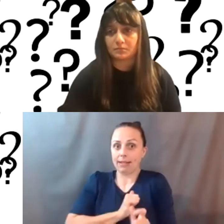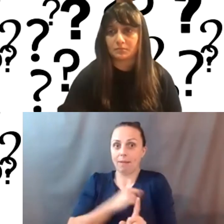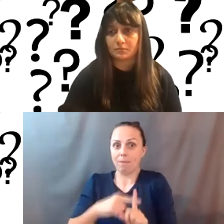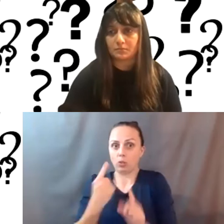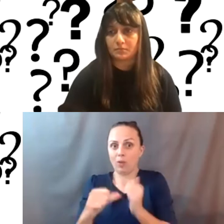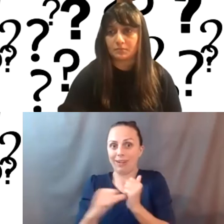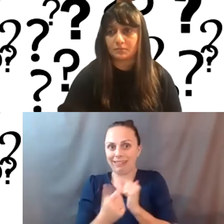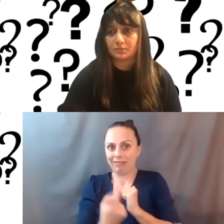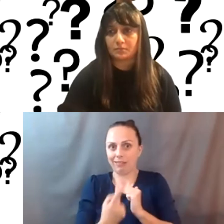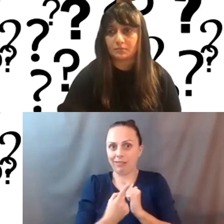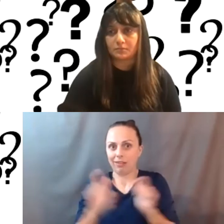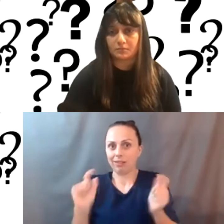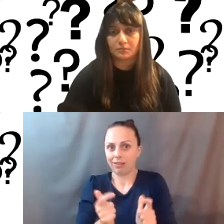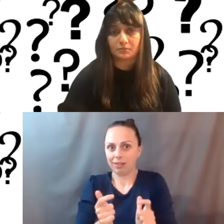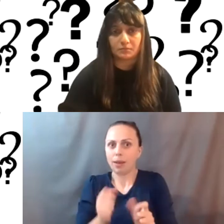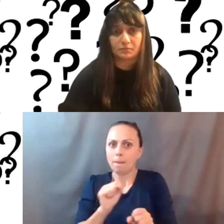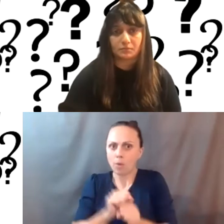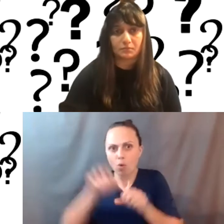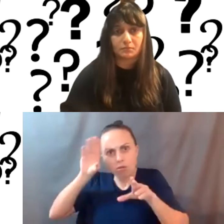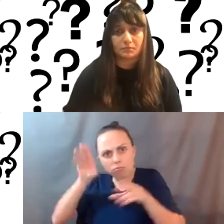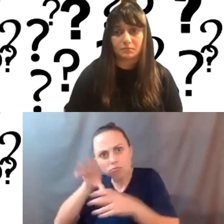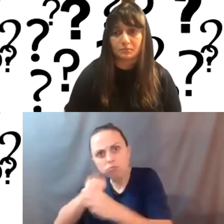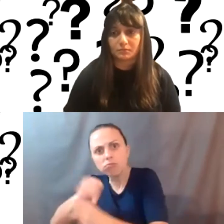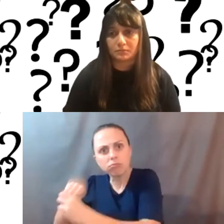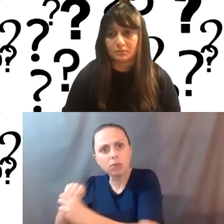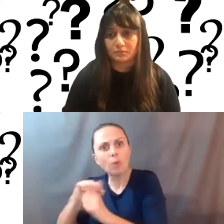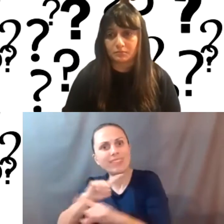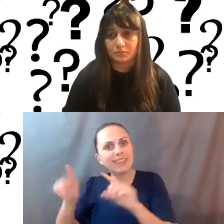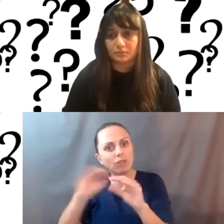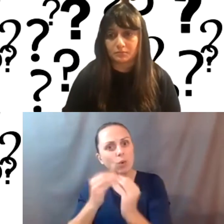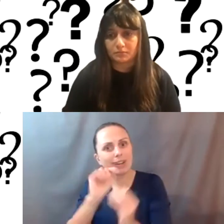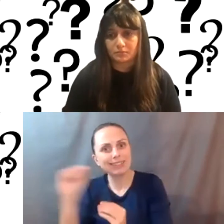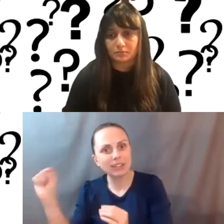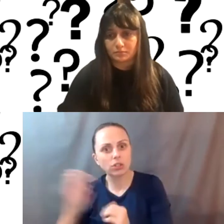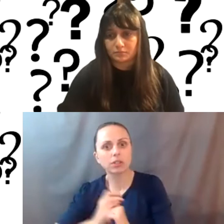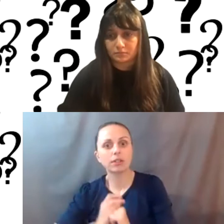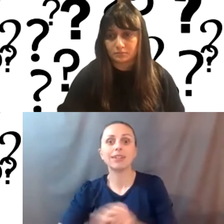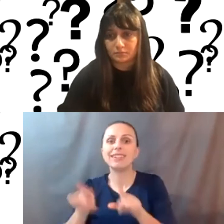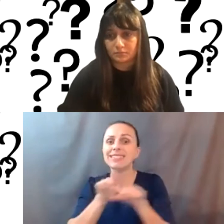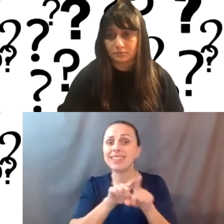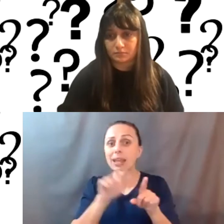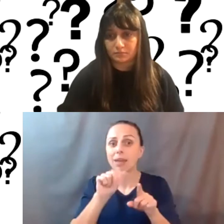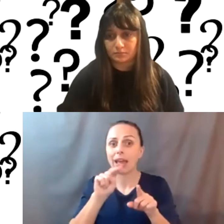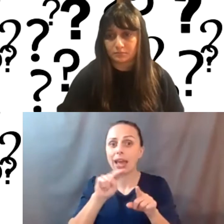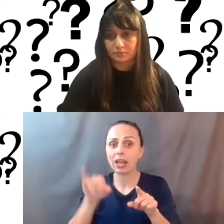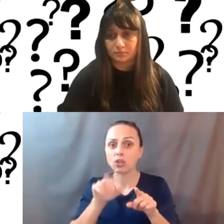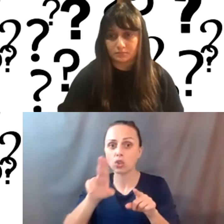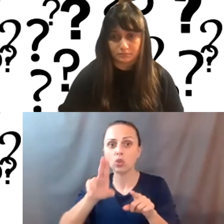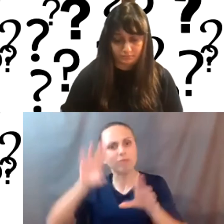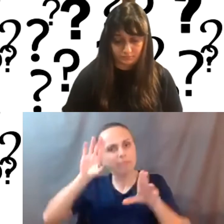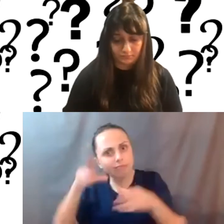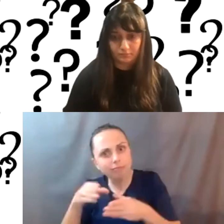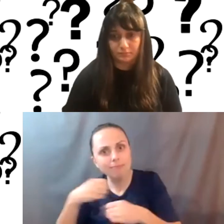working more with, you know, organizations. And like Anju, work on platform